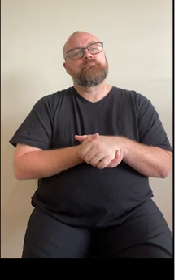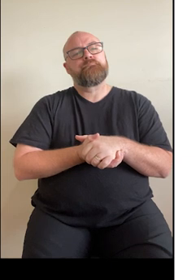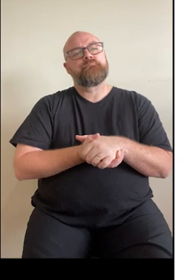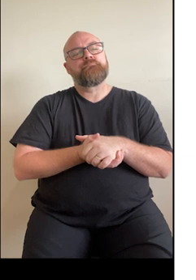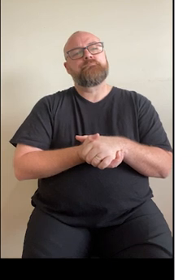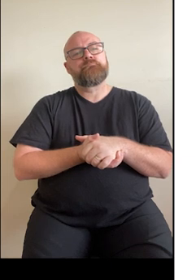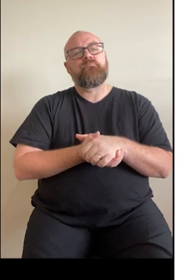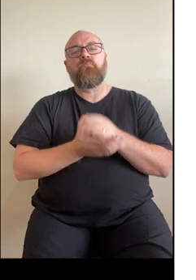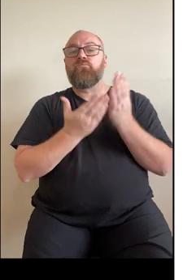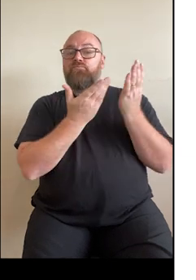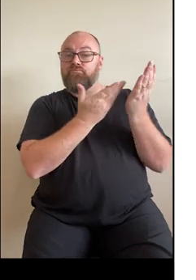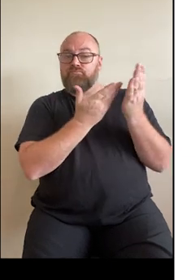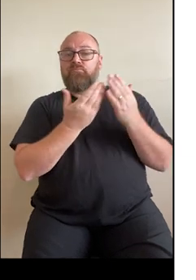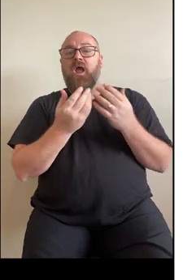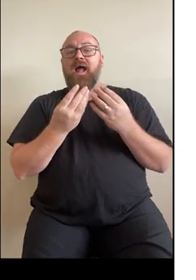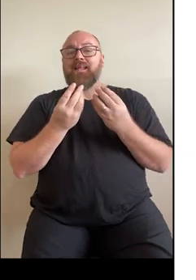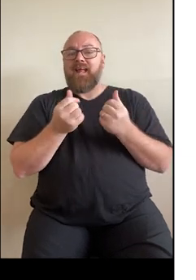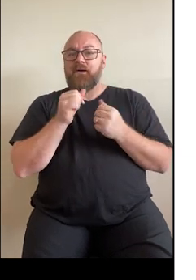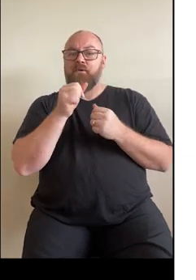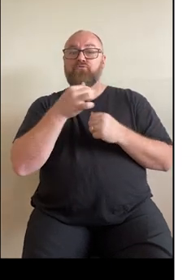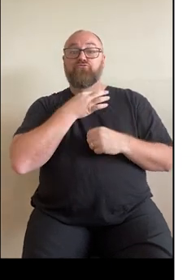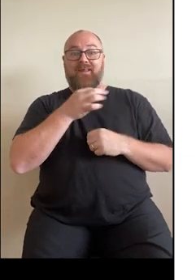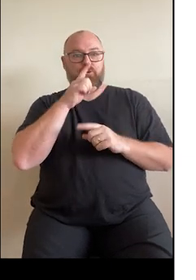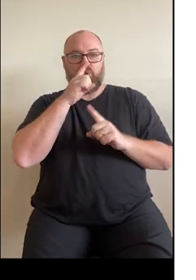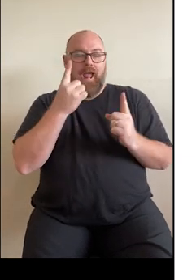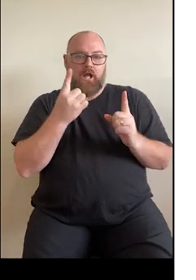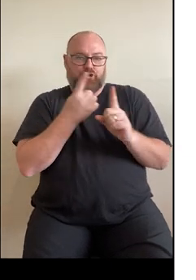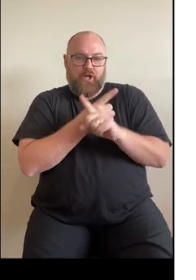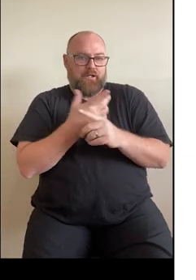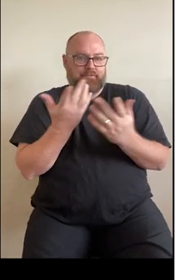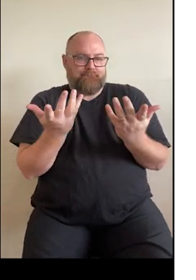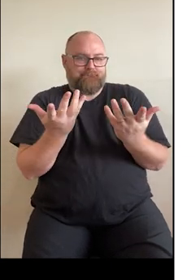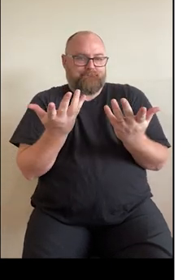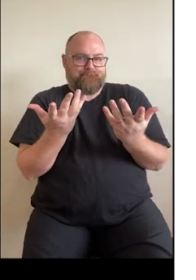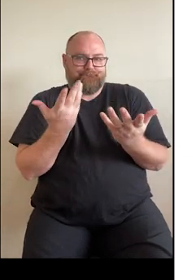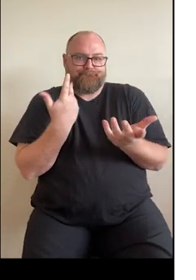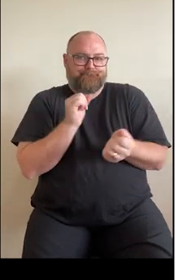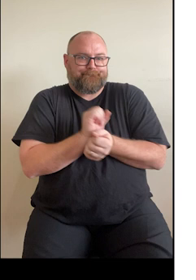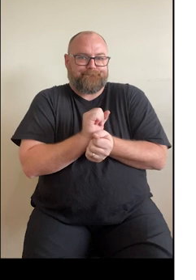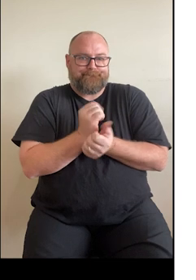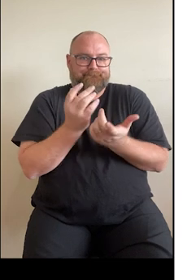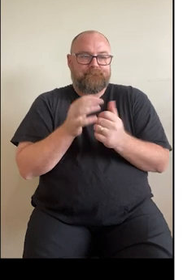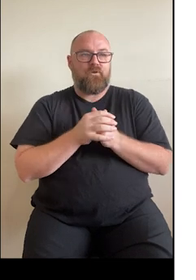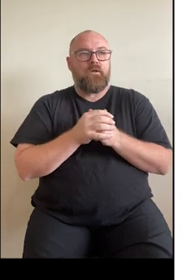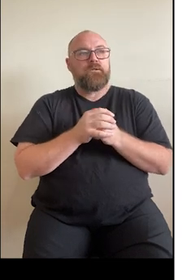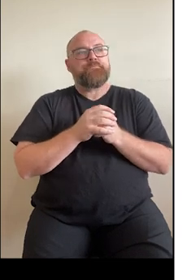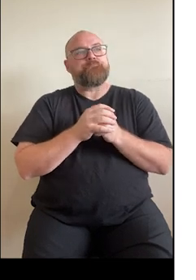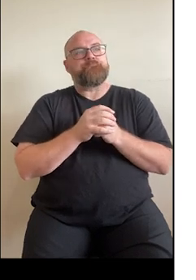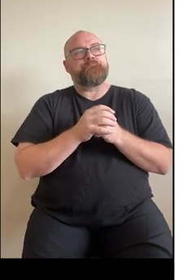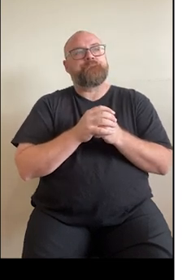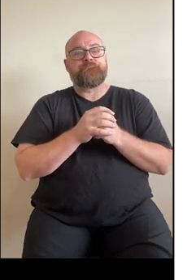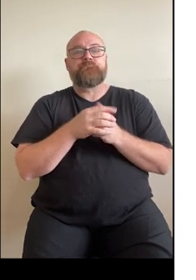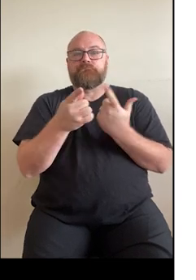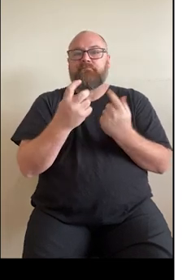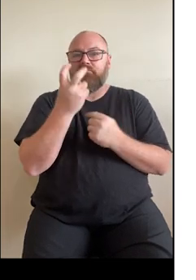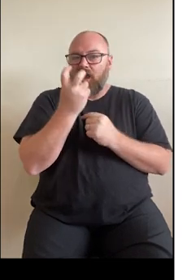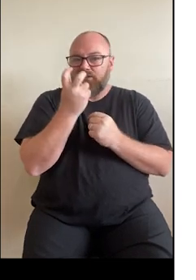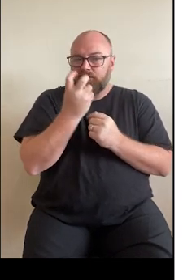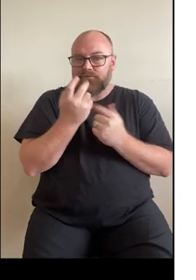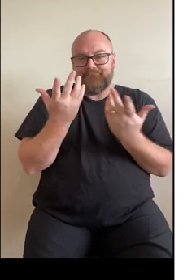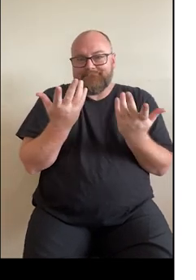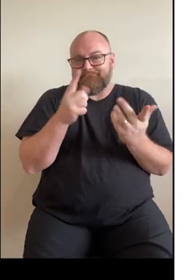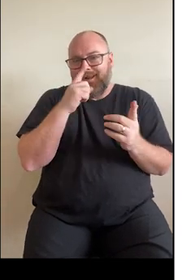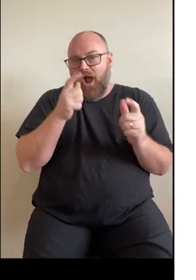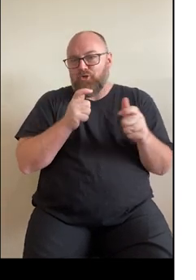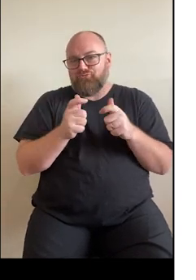So risk factors for heart disease that you can't change. These are some of the risk factors that you can't change. So age, so as you get